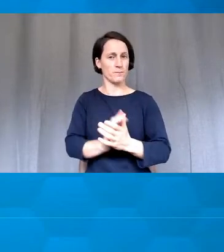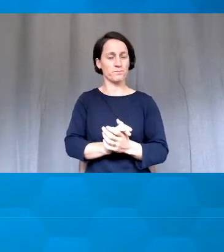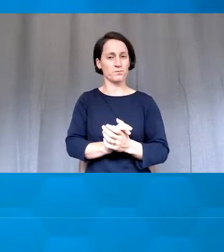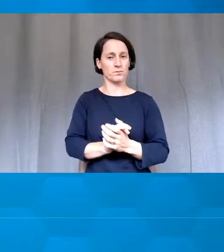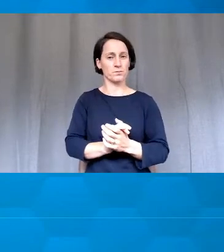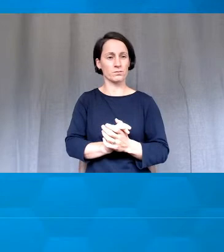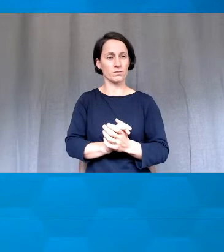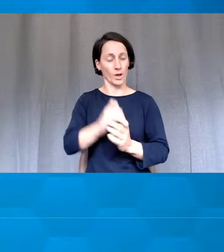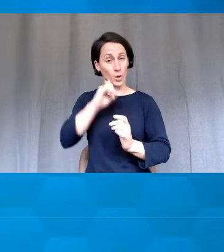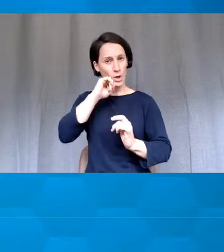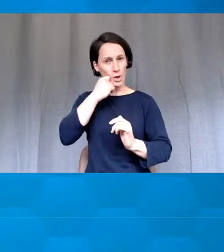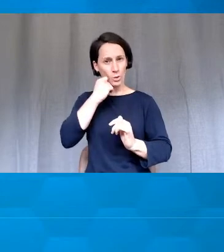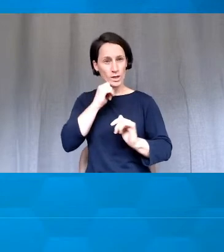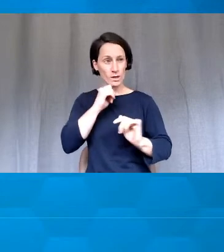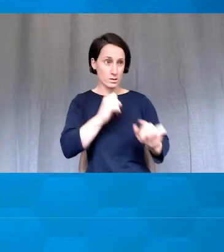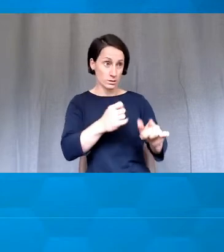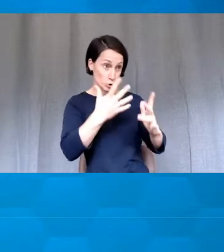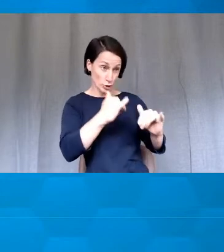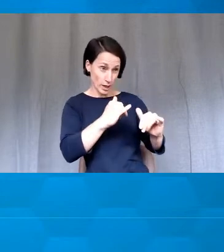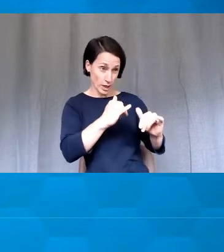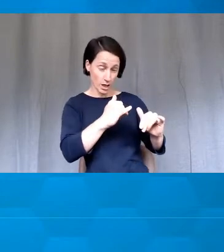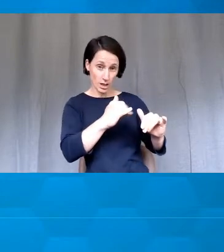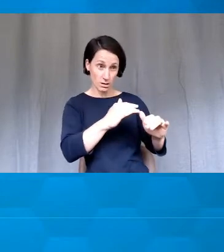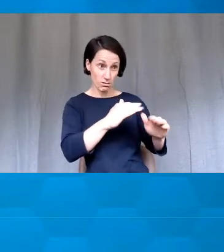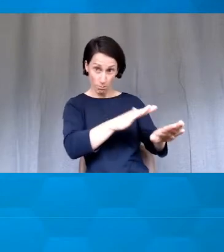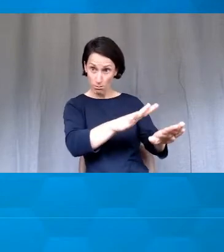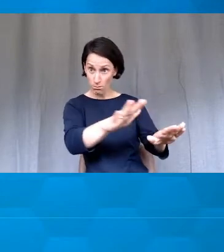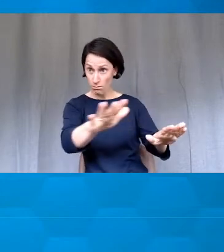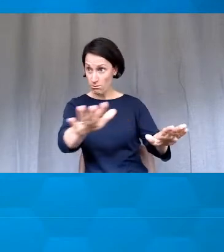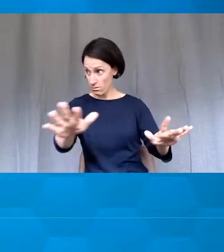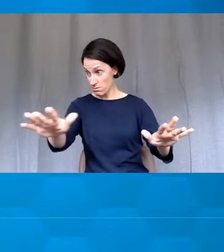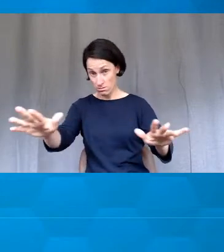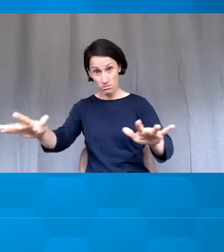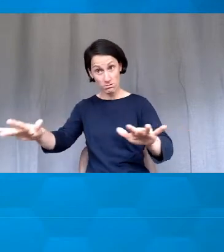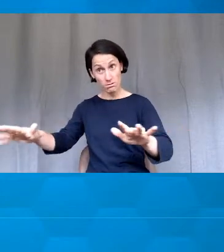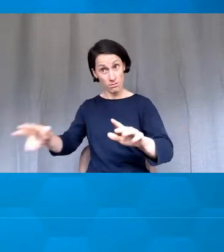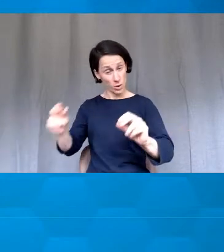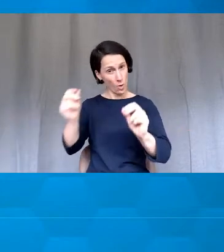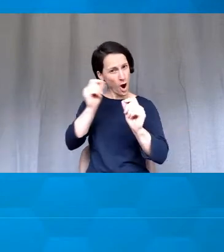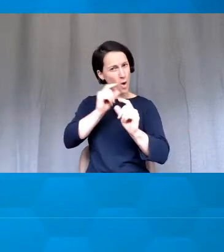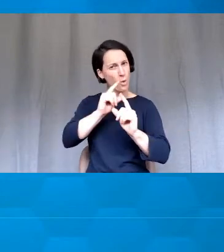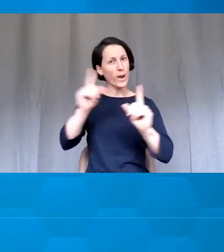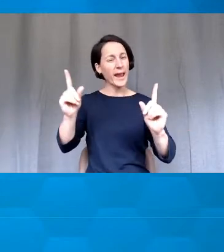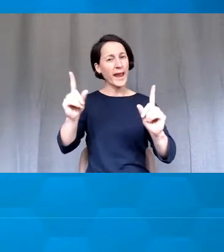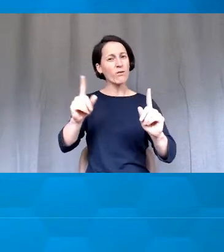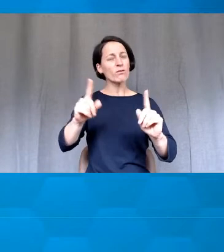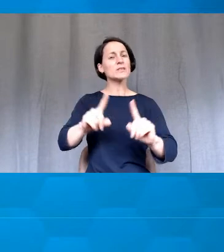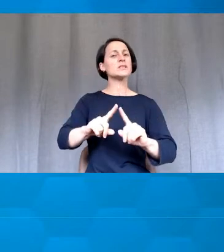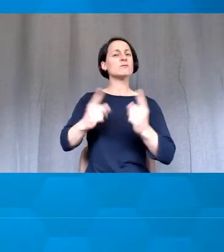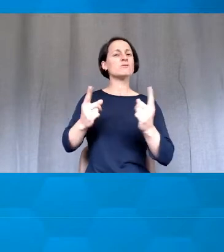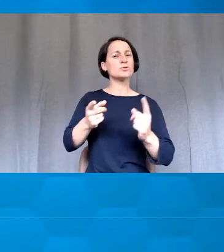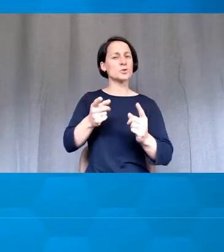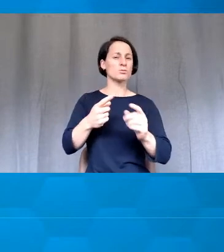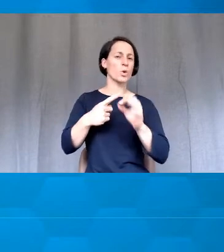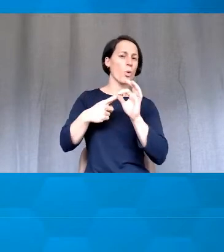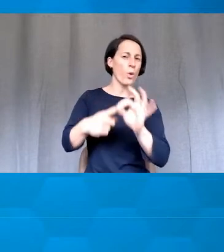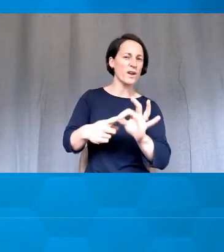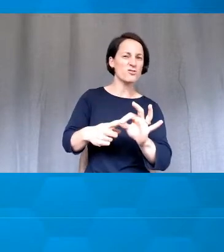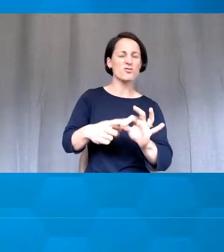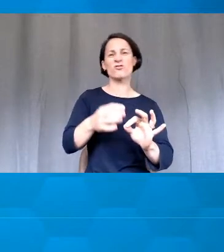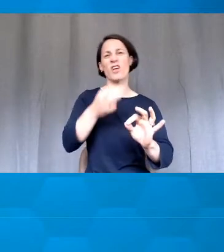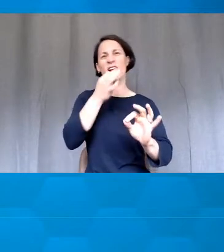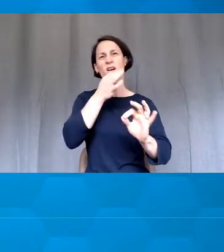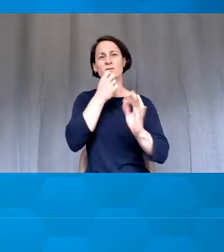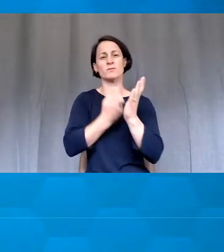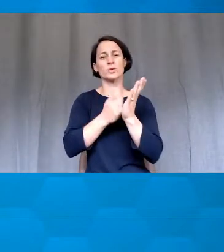everyone is aware of the nature of rhetorical questions. They don't need to be asked aloud. They're just something to think